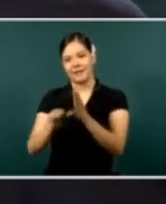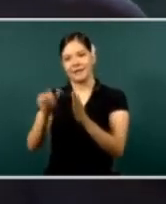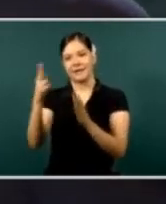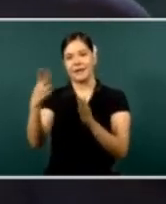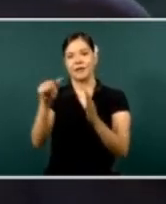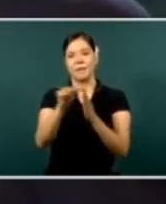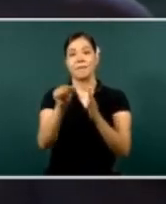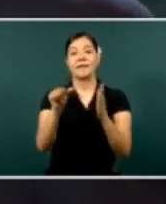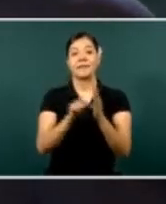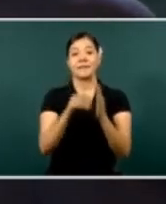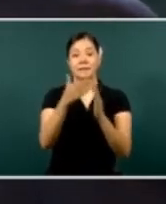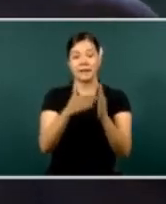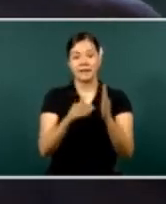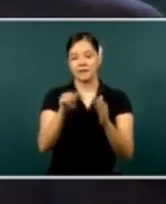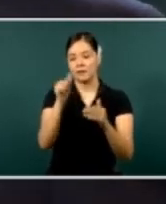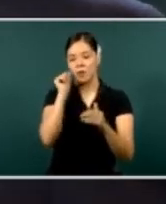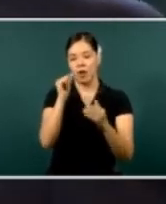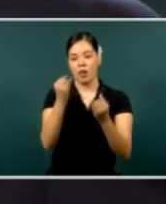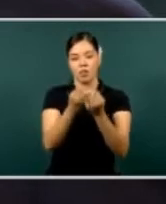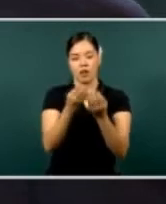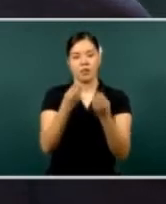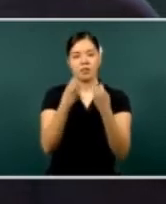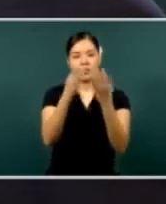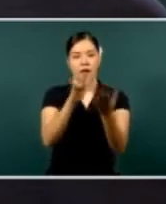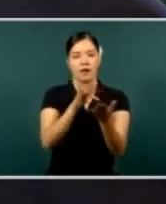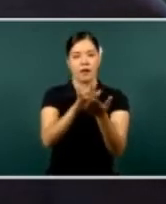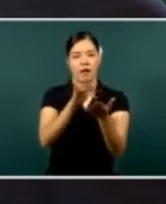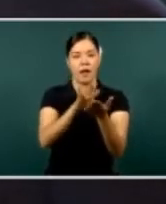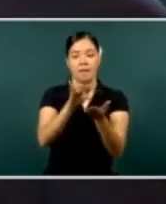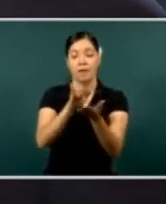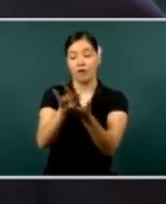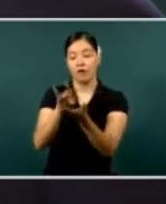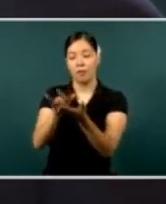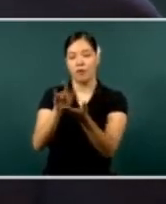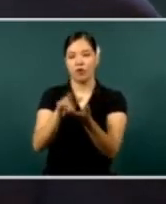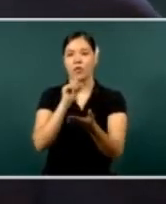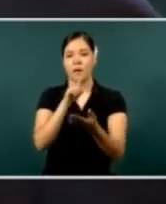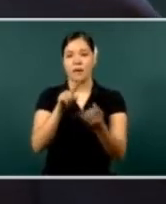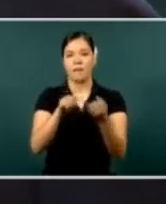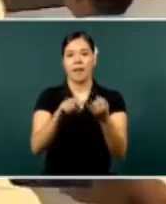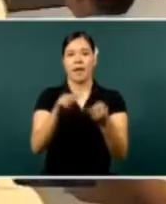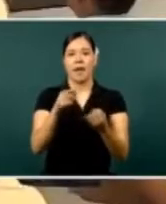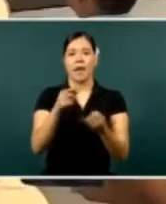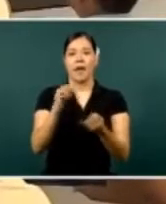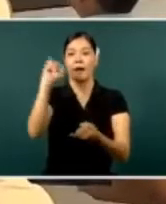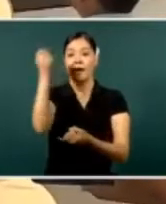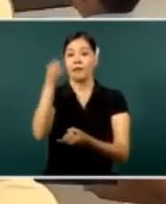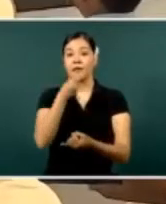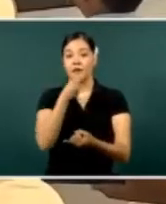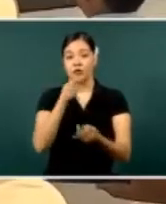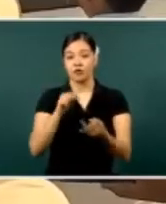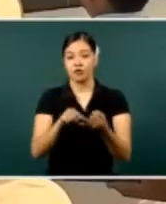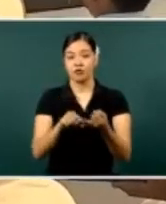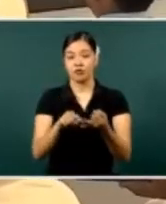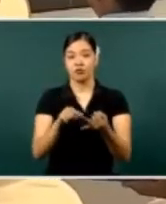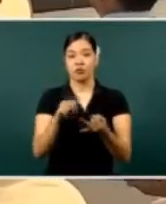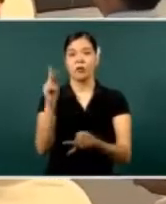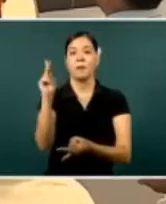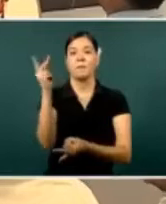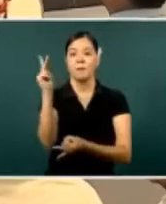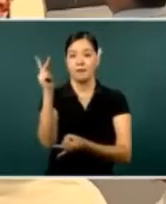They are now giving grants for basic level of preschool, primary, secondary.